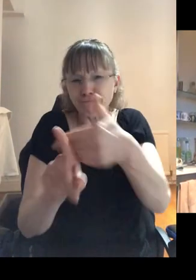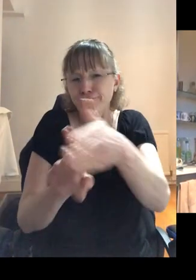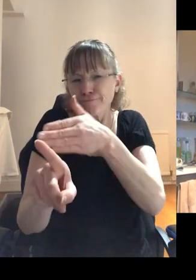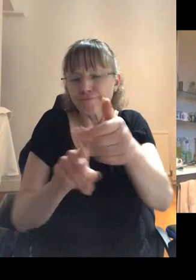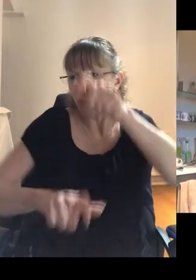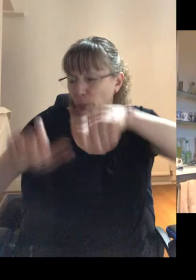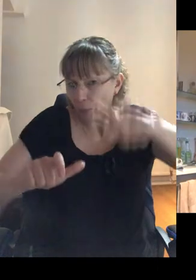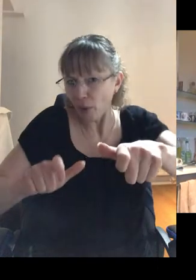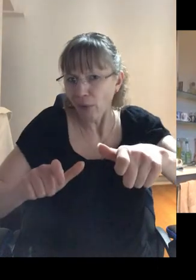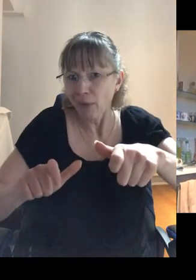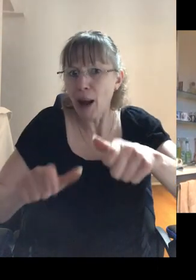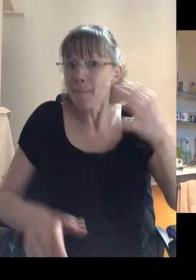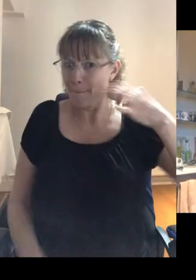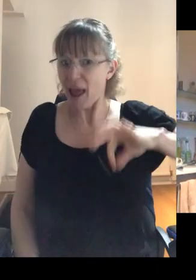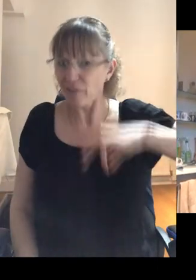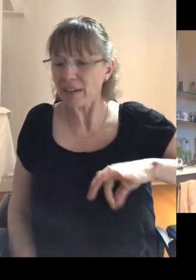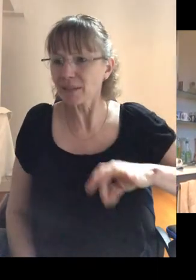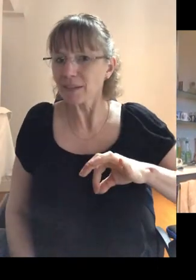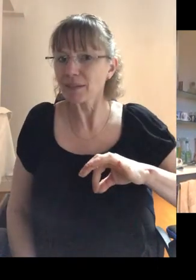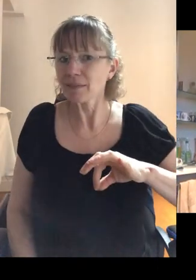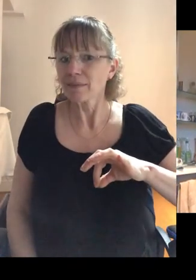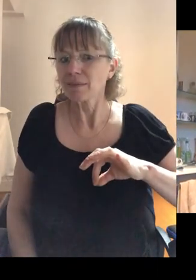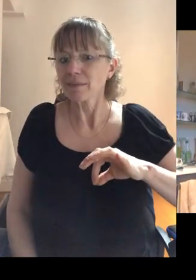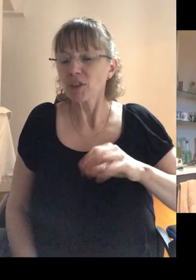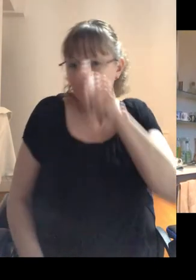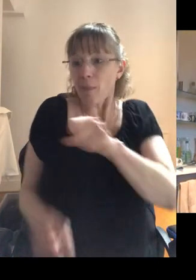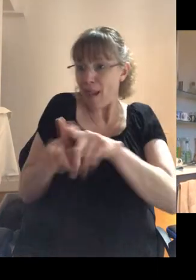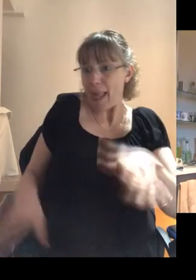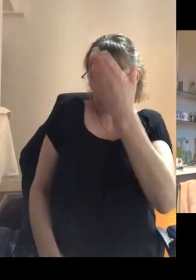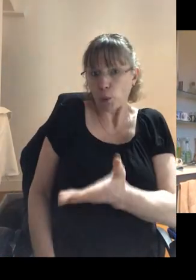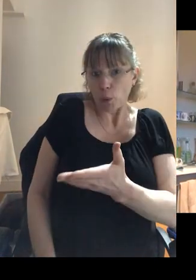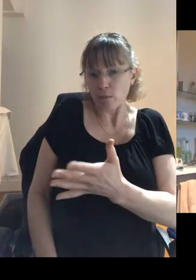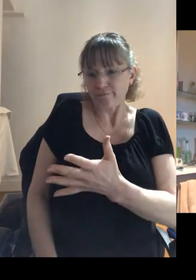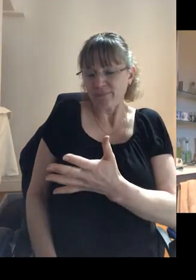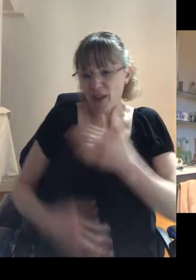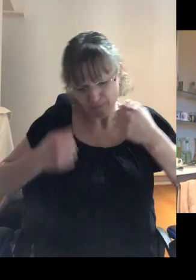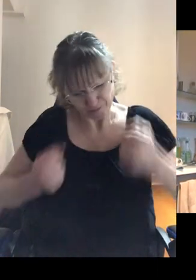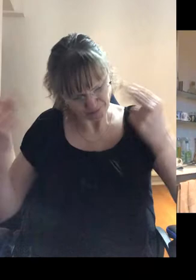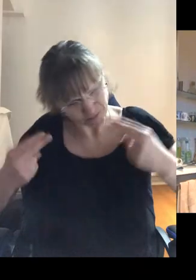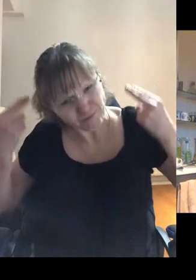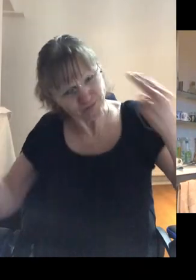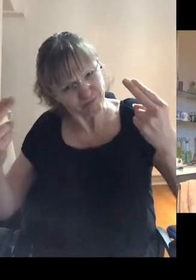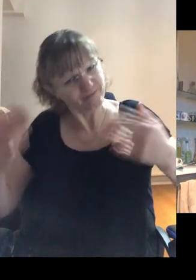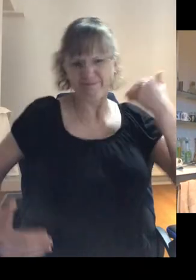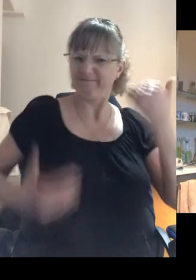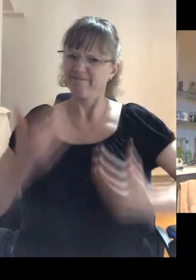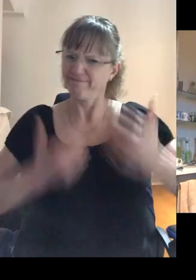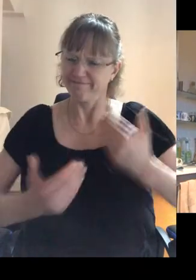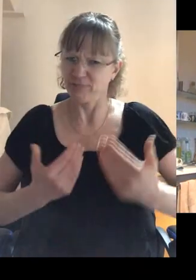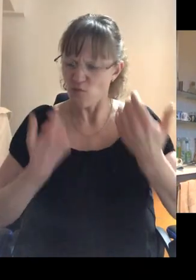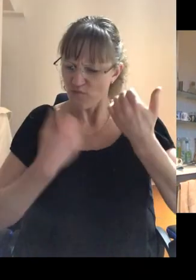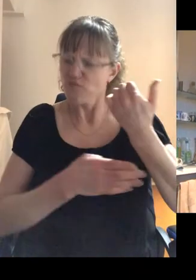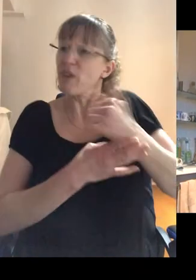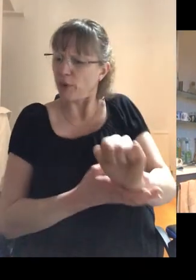people that there is benefit to being basically someone like you who just grabs life with both hands and gets on with it and